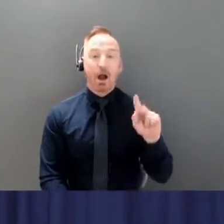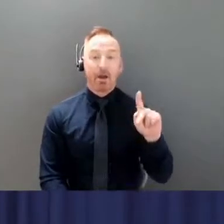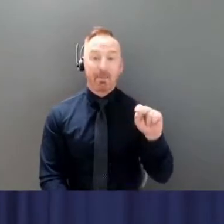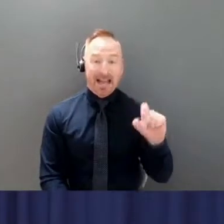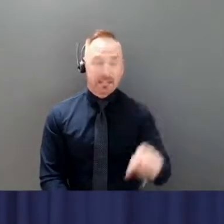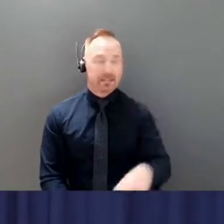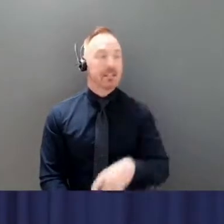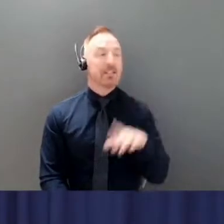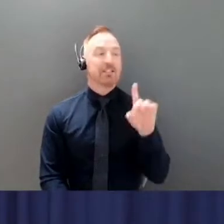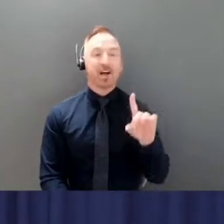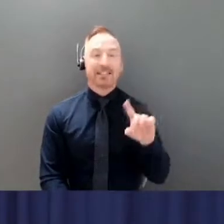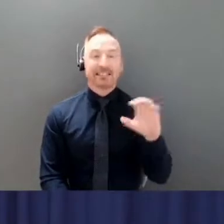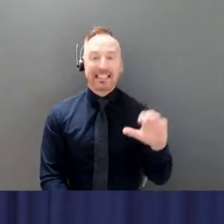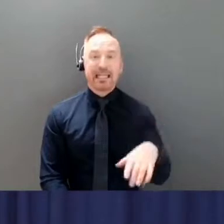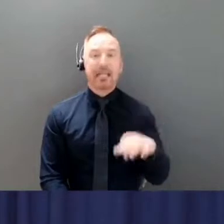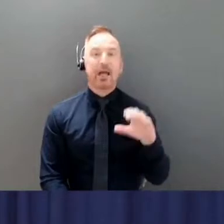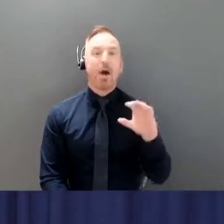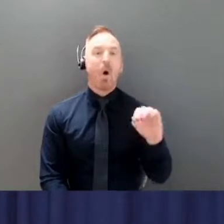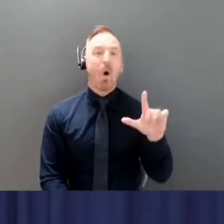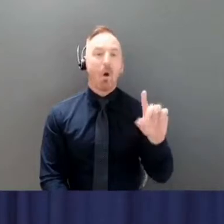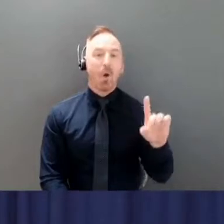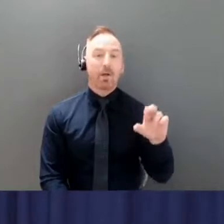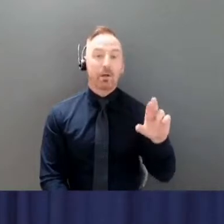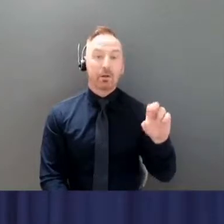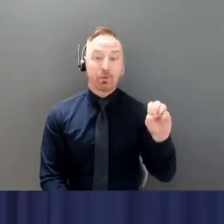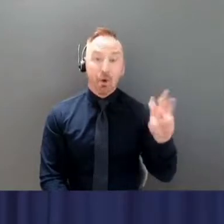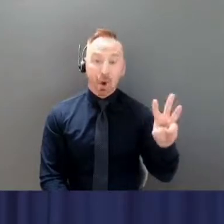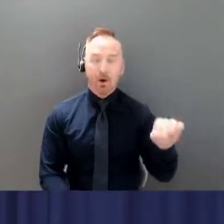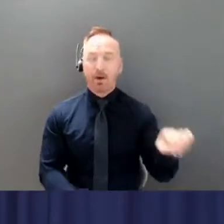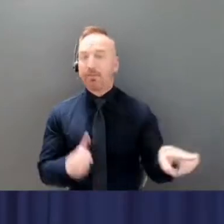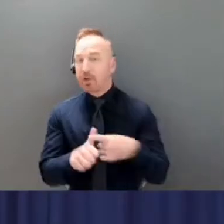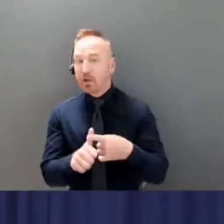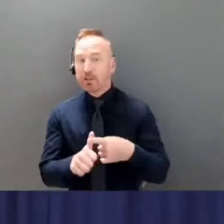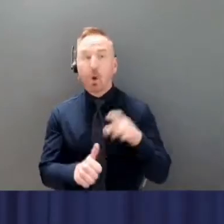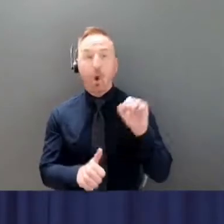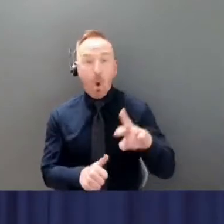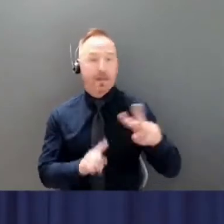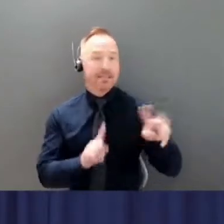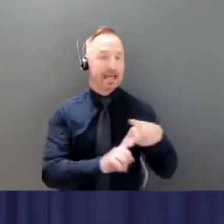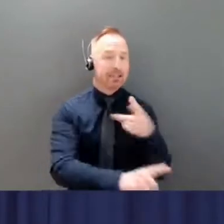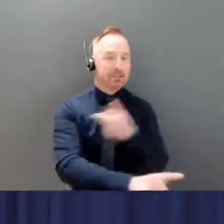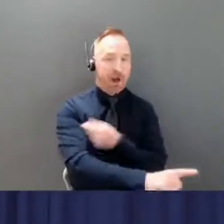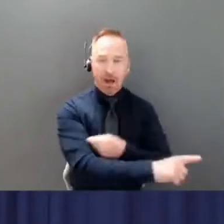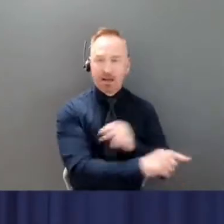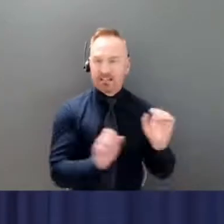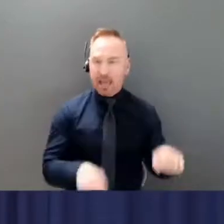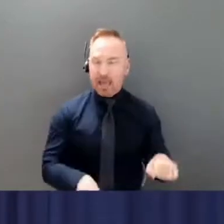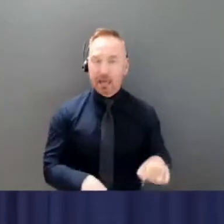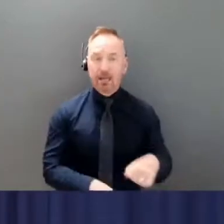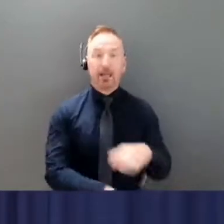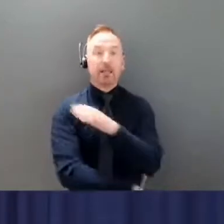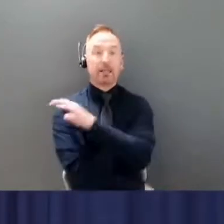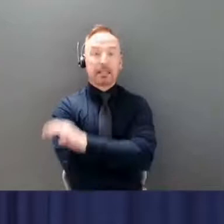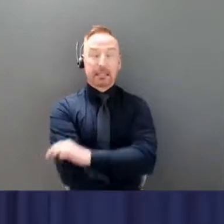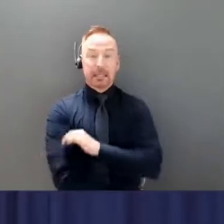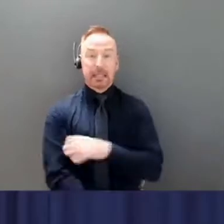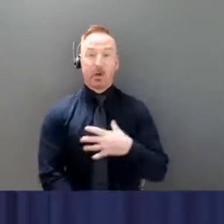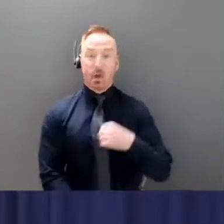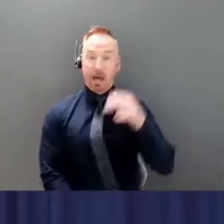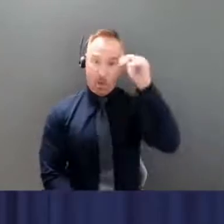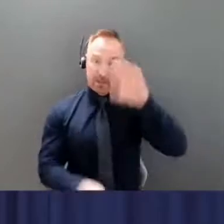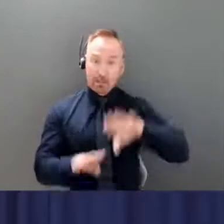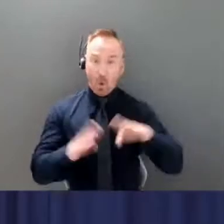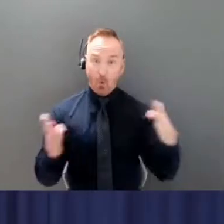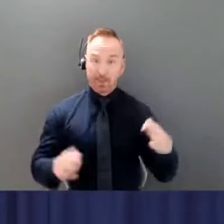first or your second shot at these clinics. The clinic in Whitehorse is open to everyone age 12 and up.